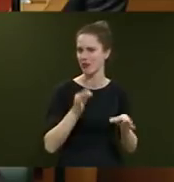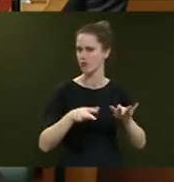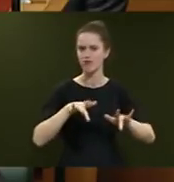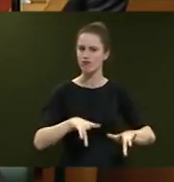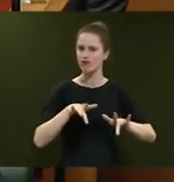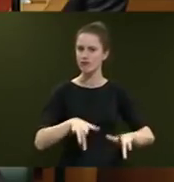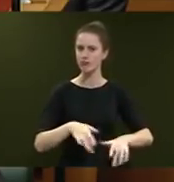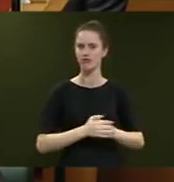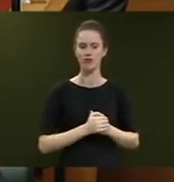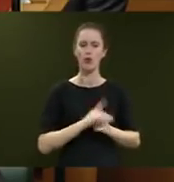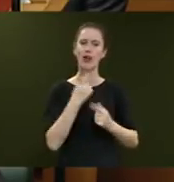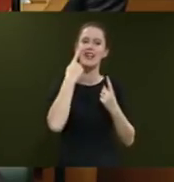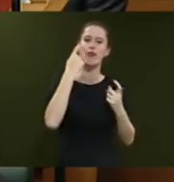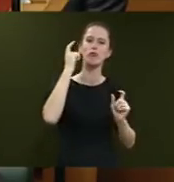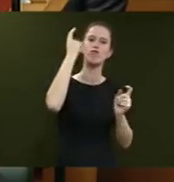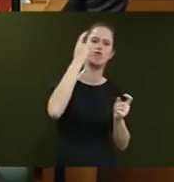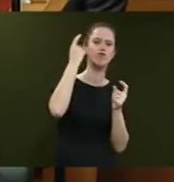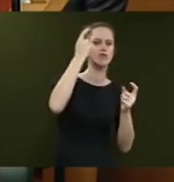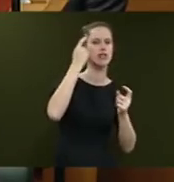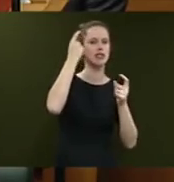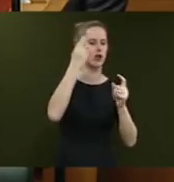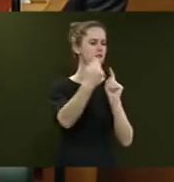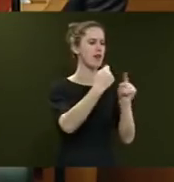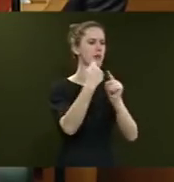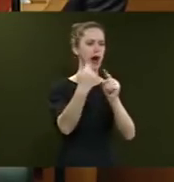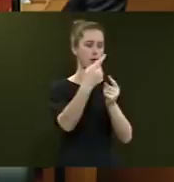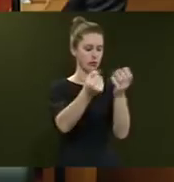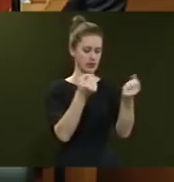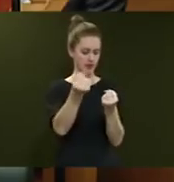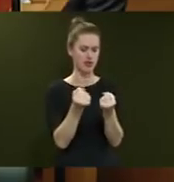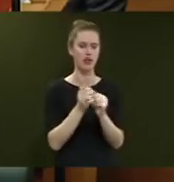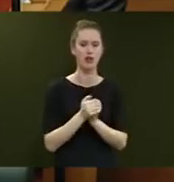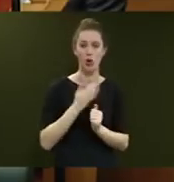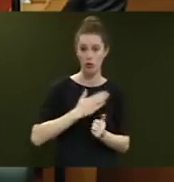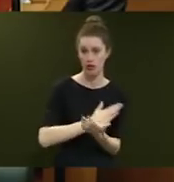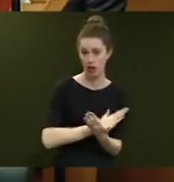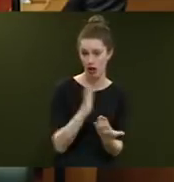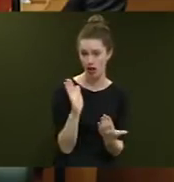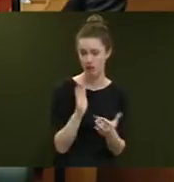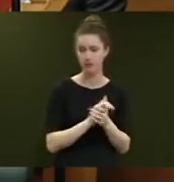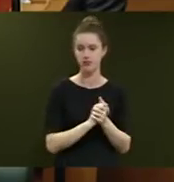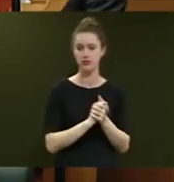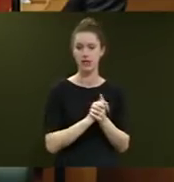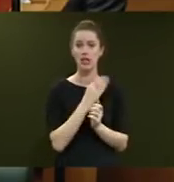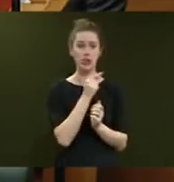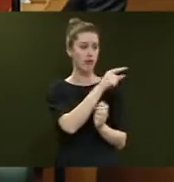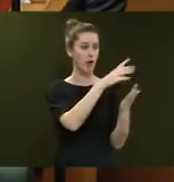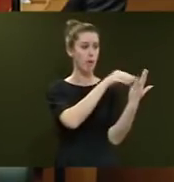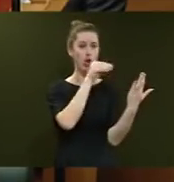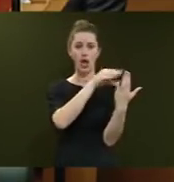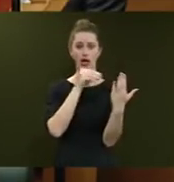point. And we are carefully considering the feedback that we have received. I do want to be clear that some of the modelling